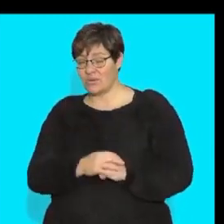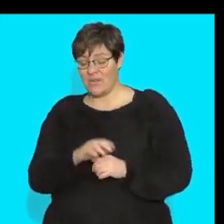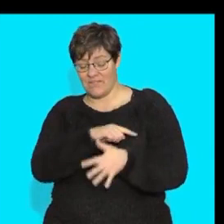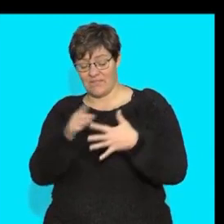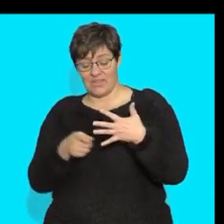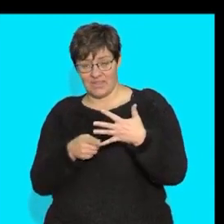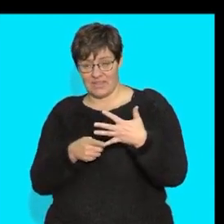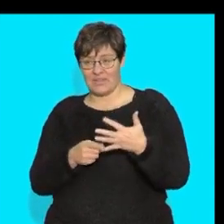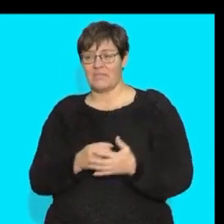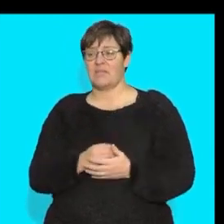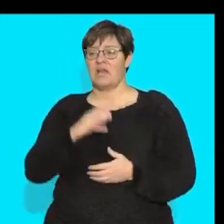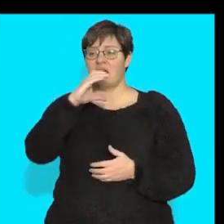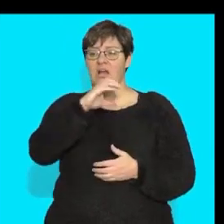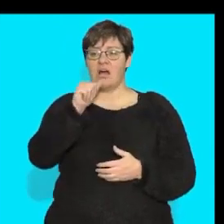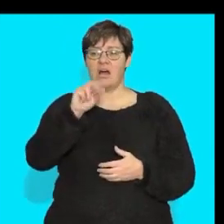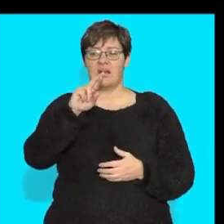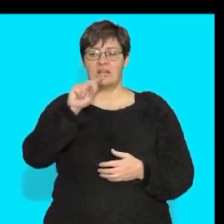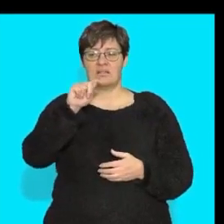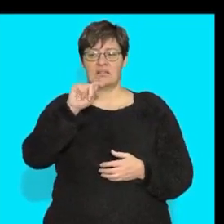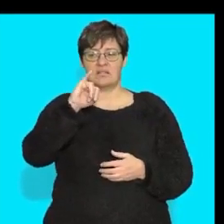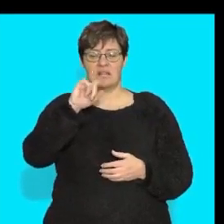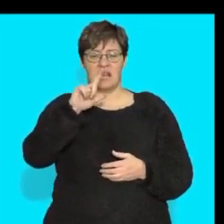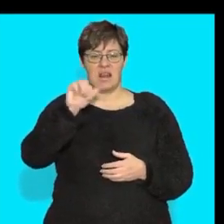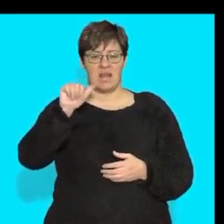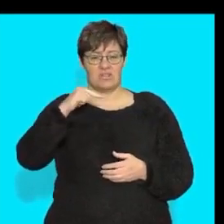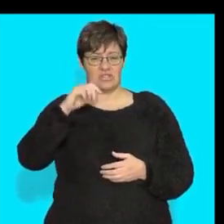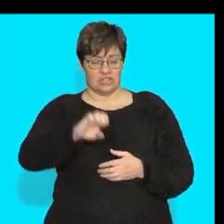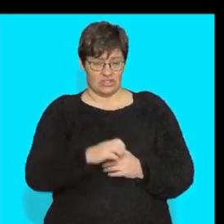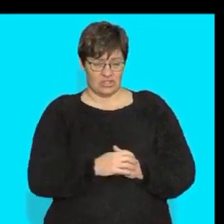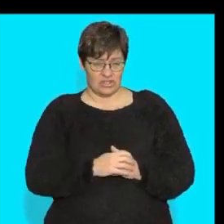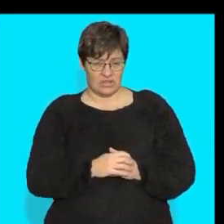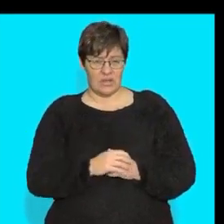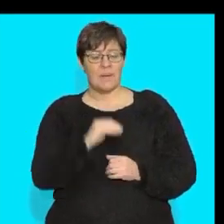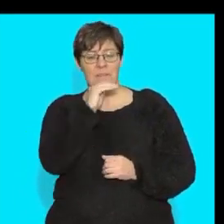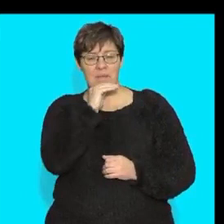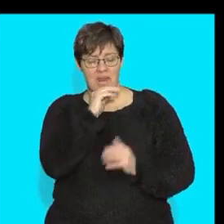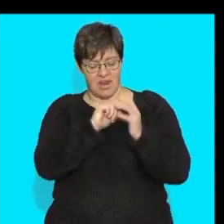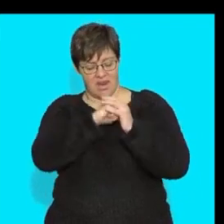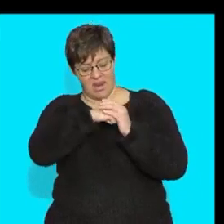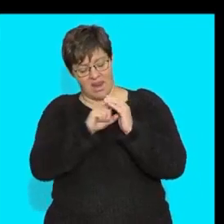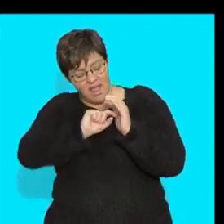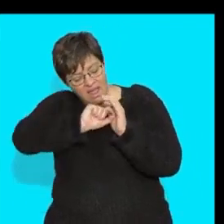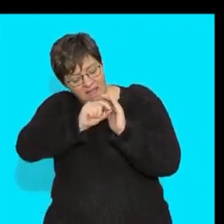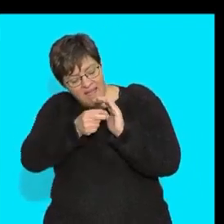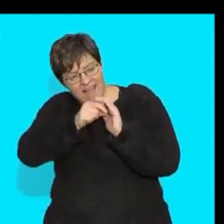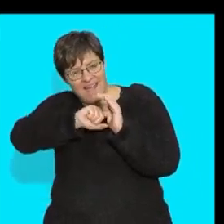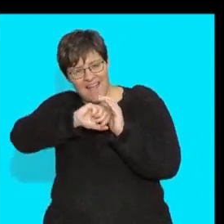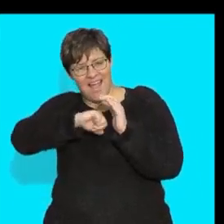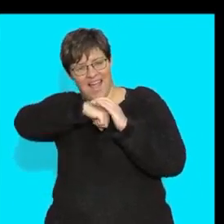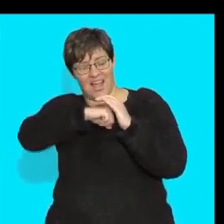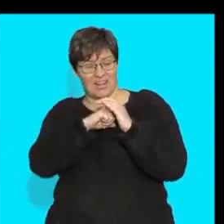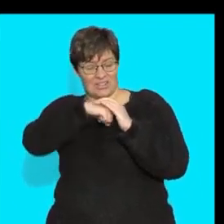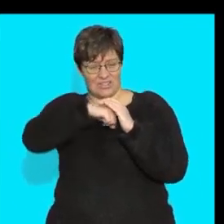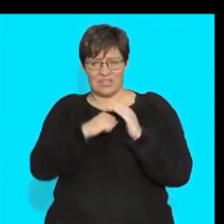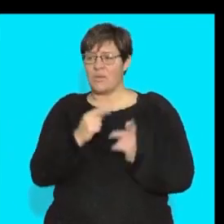cartilage so guys cartilage all right is tissue again look here but what do i have